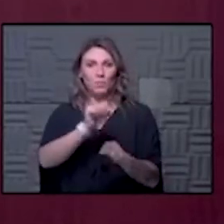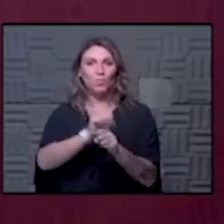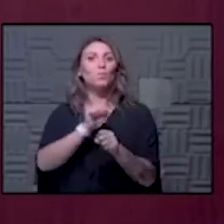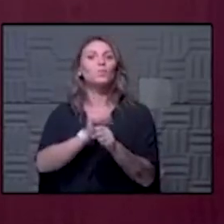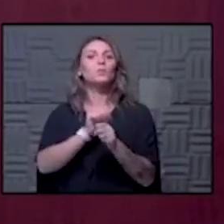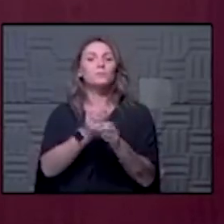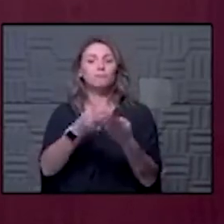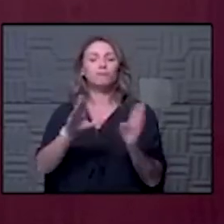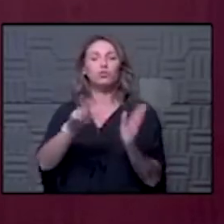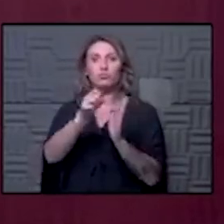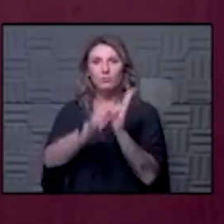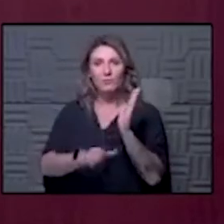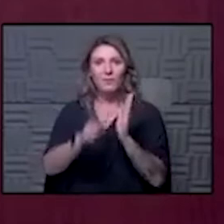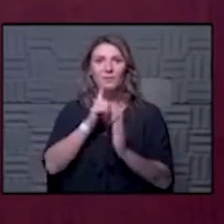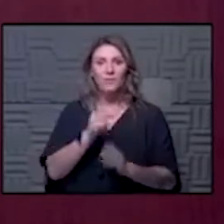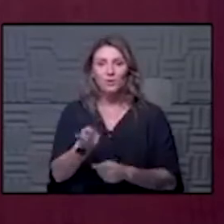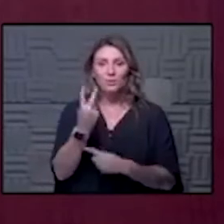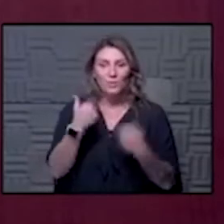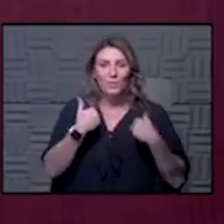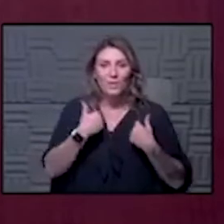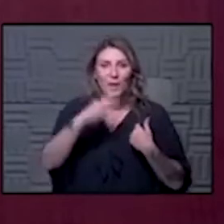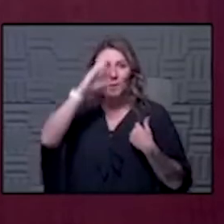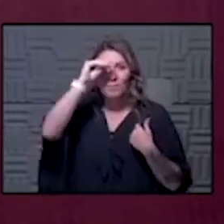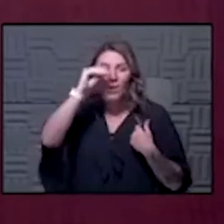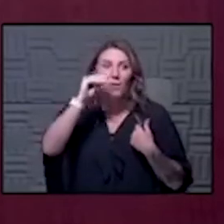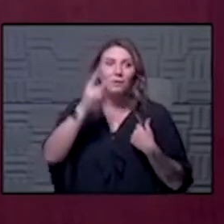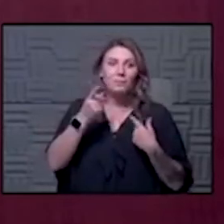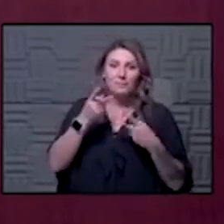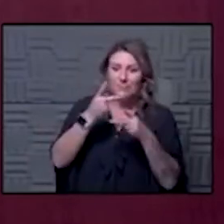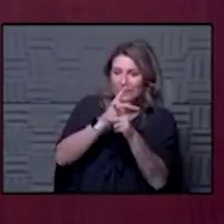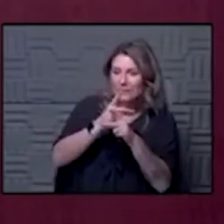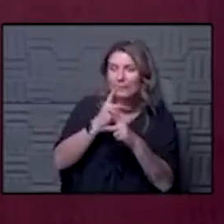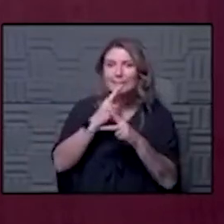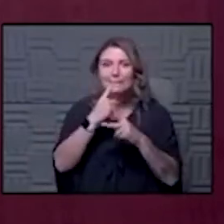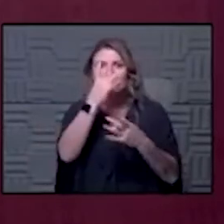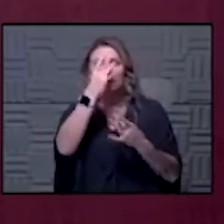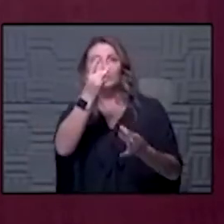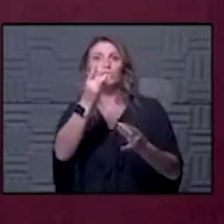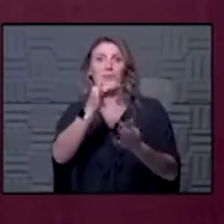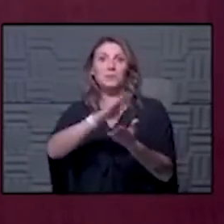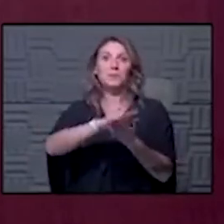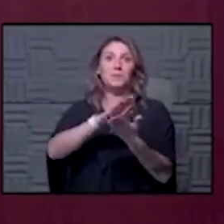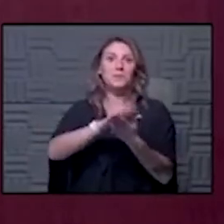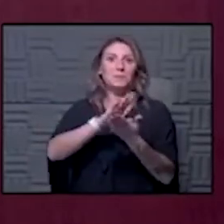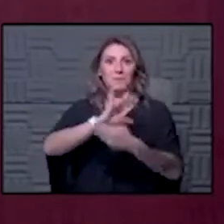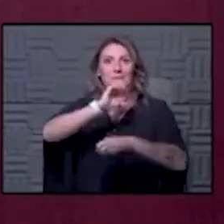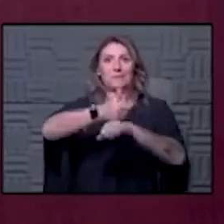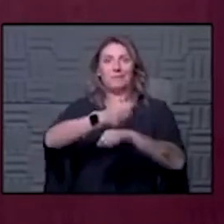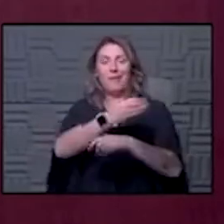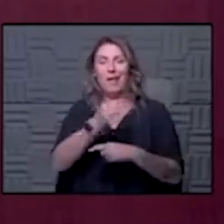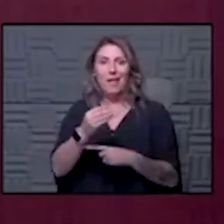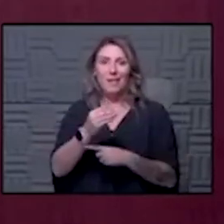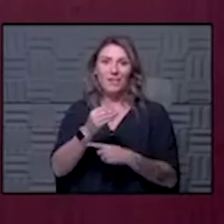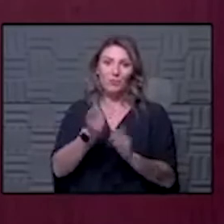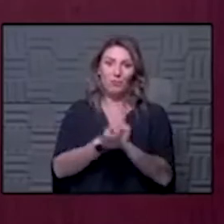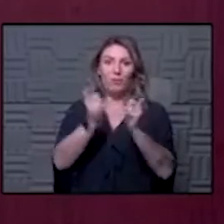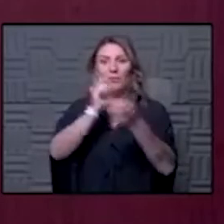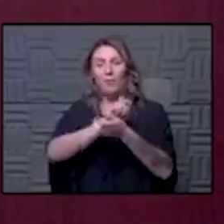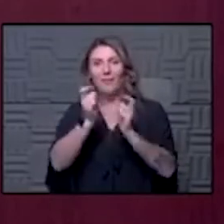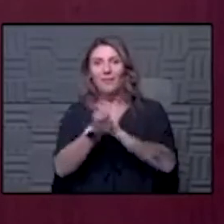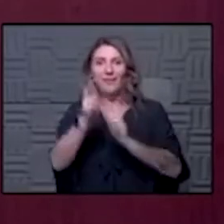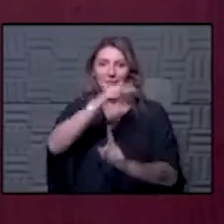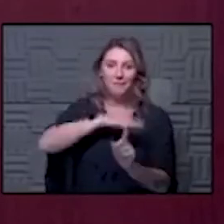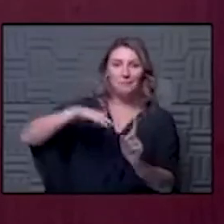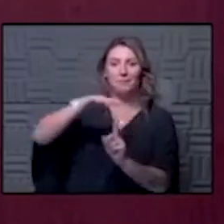we do have two young boys and we have been navigating the interesting school platforms and the ever-changing environment